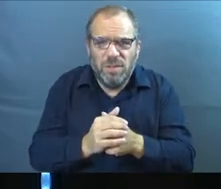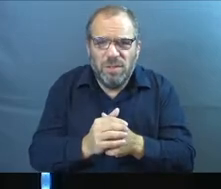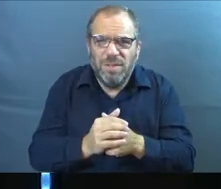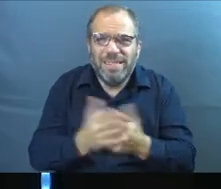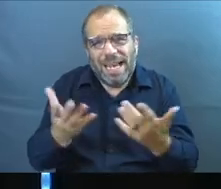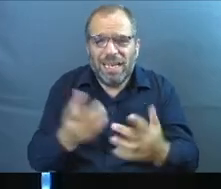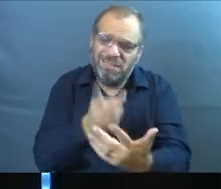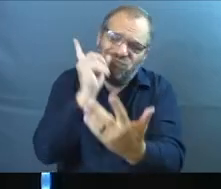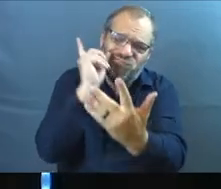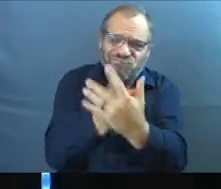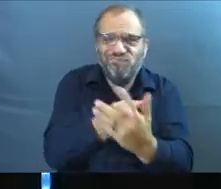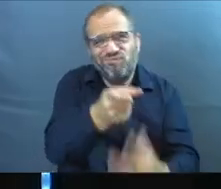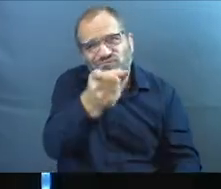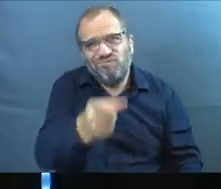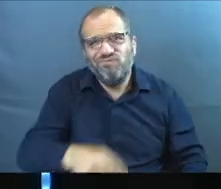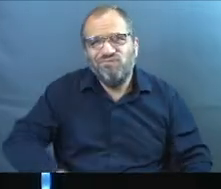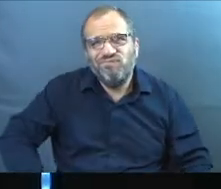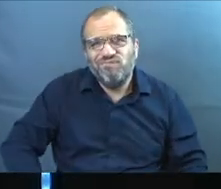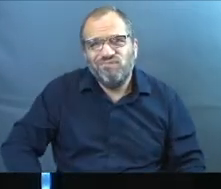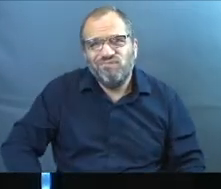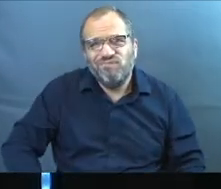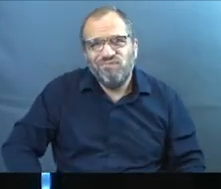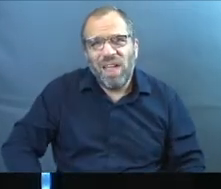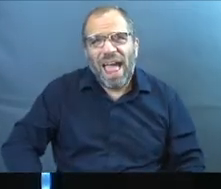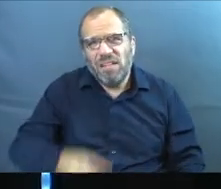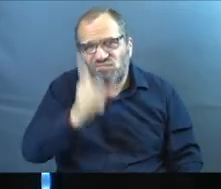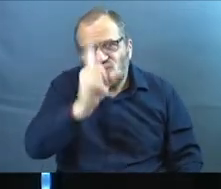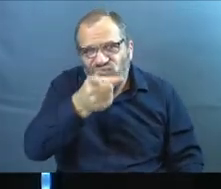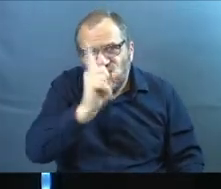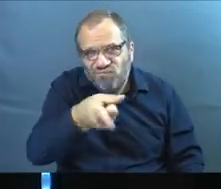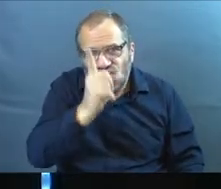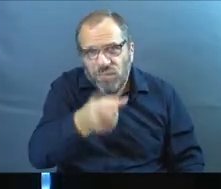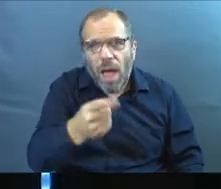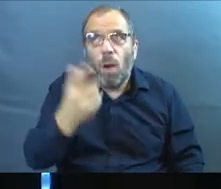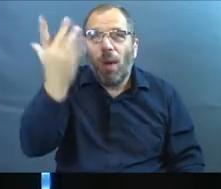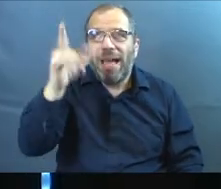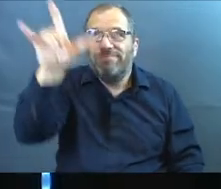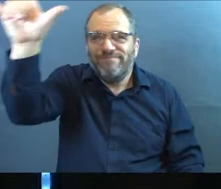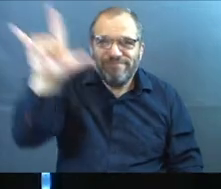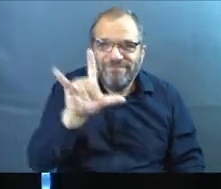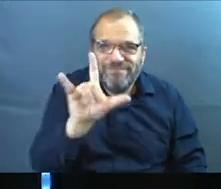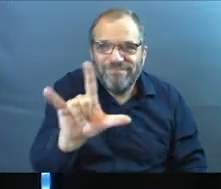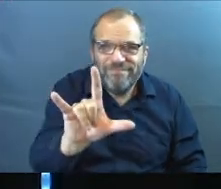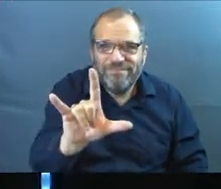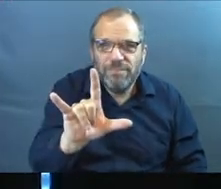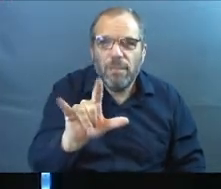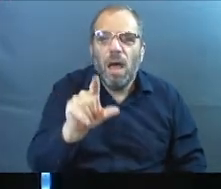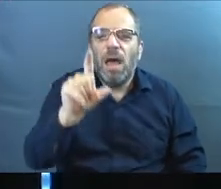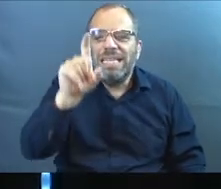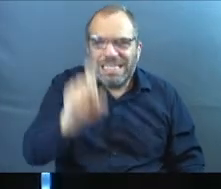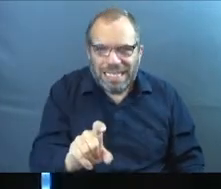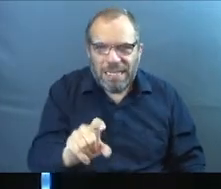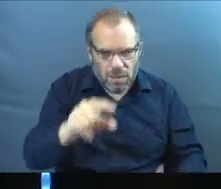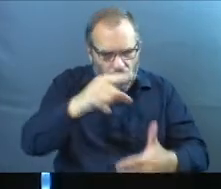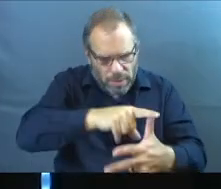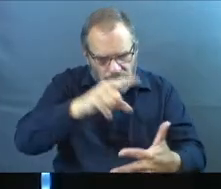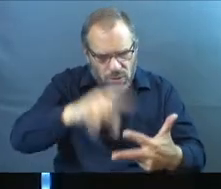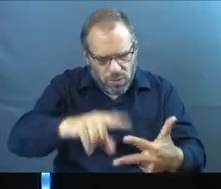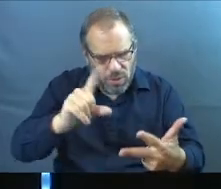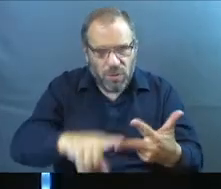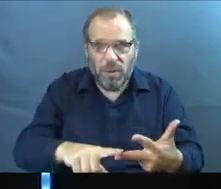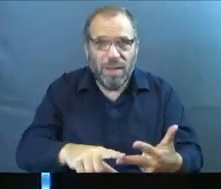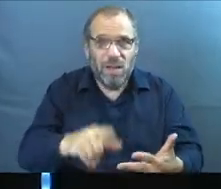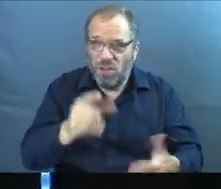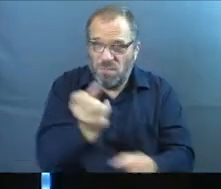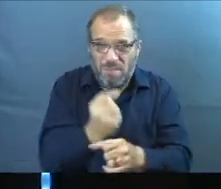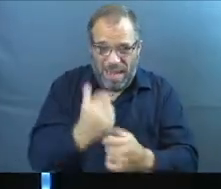shoot you straight and to get onto you when I need to. But because I love you, we need one another. We were